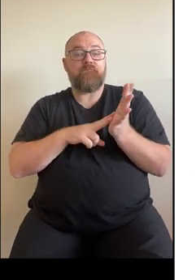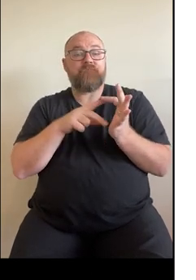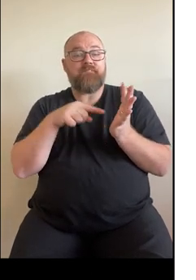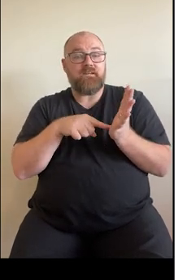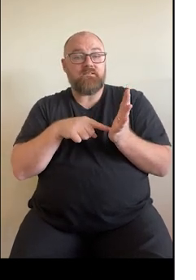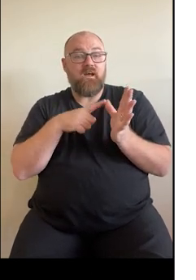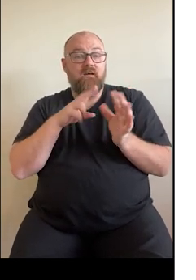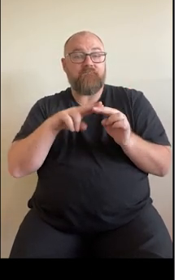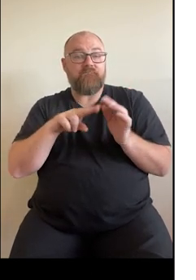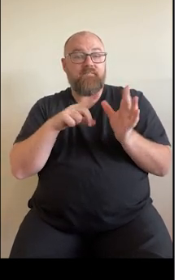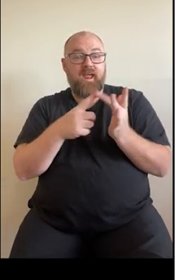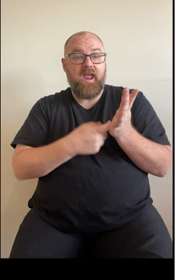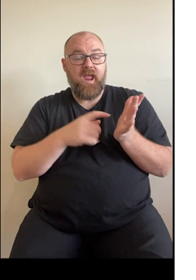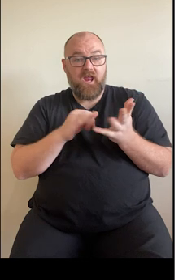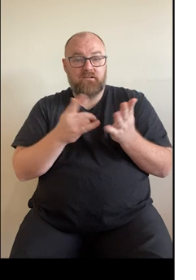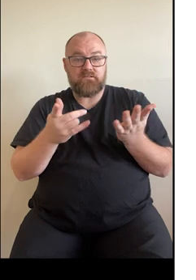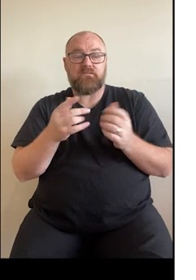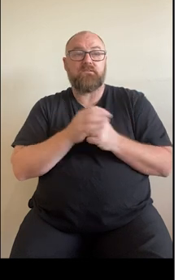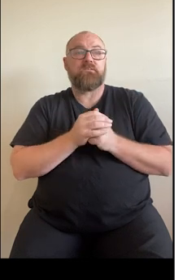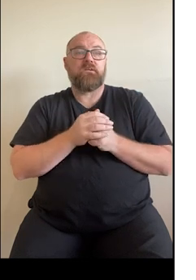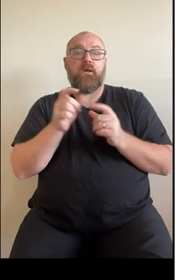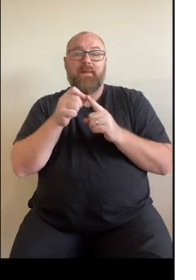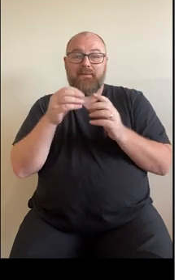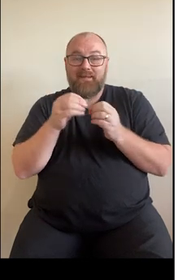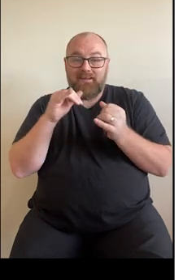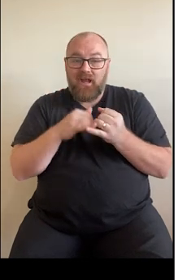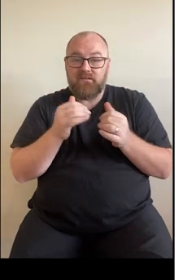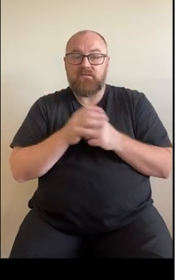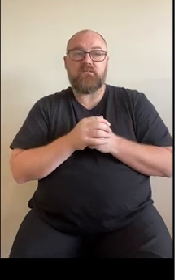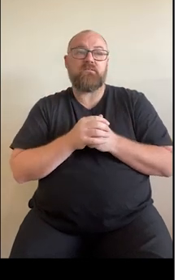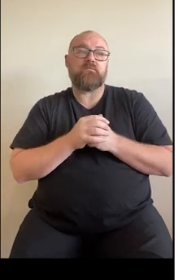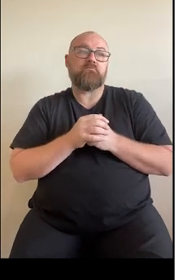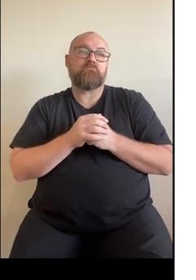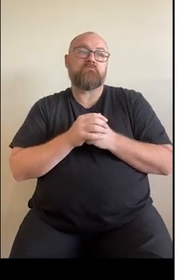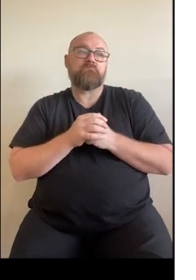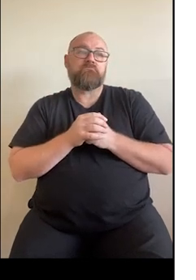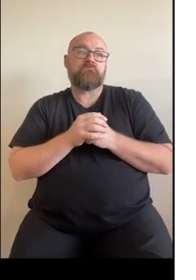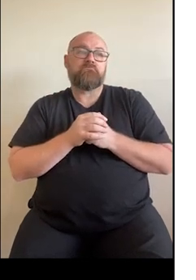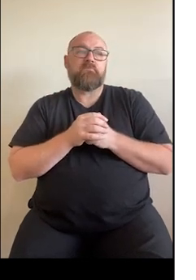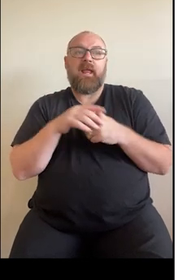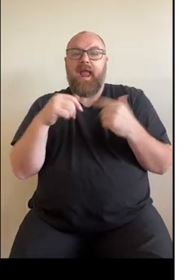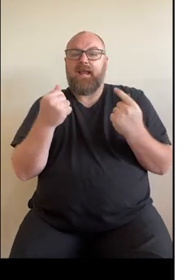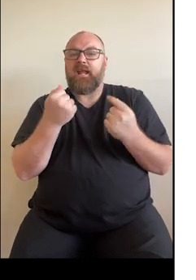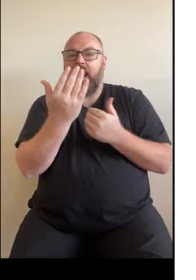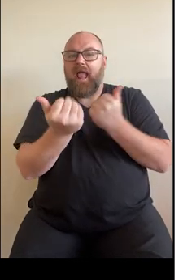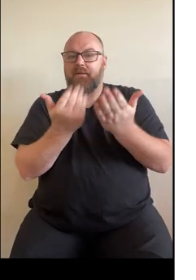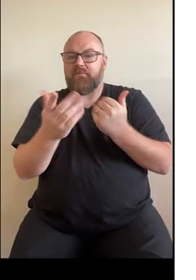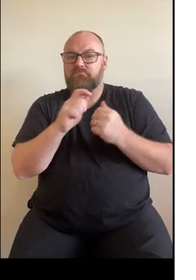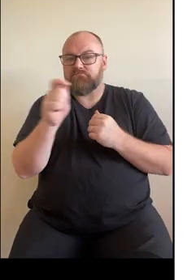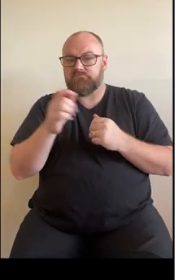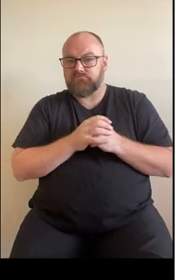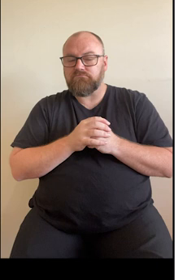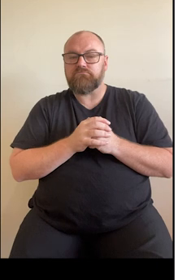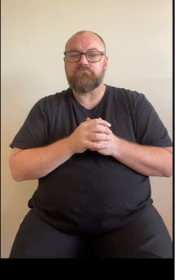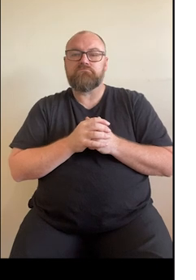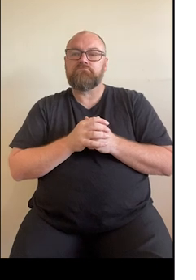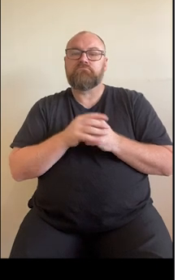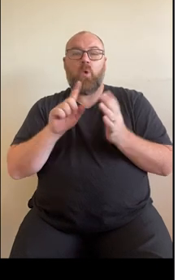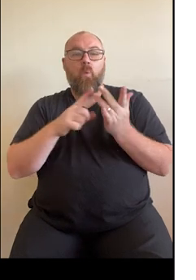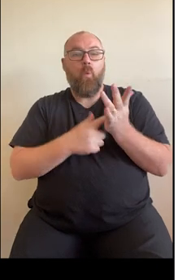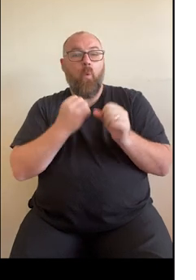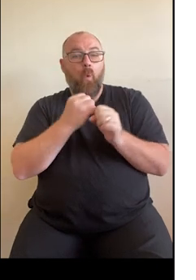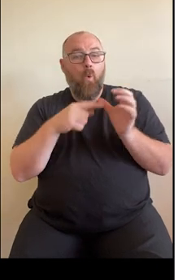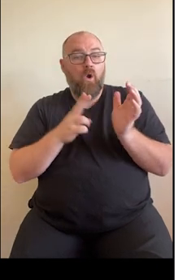Pharmaceutical Benefits Scheme and Repatriation Pharmaceutical Benefits Scheme claims, the Australian Organ Donor Register